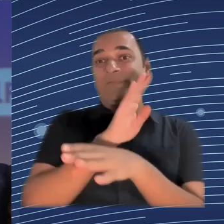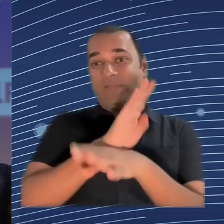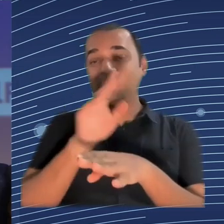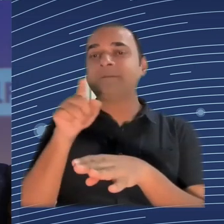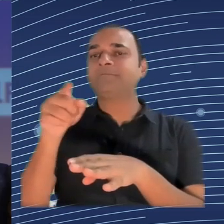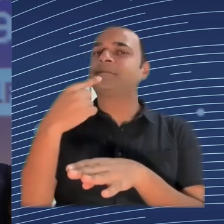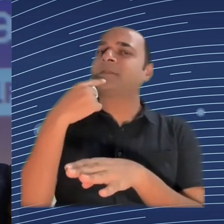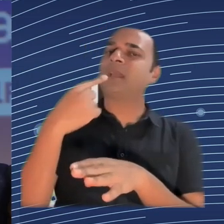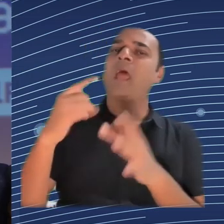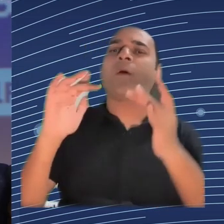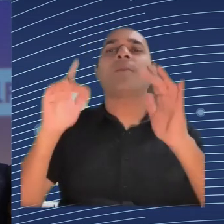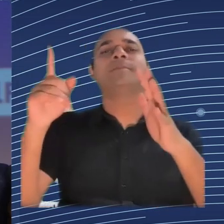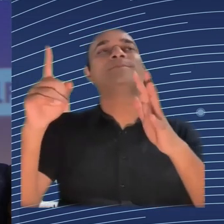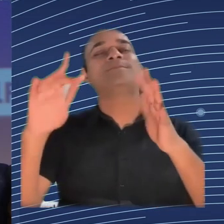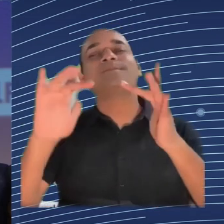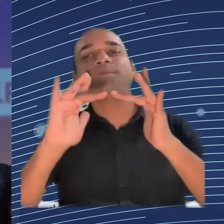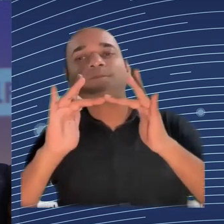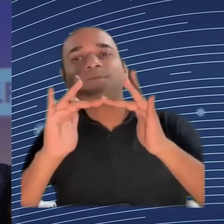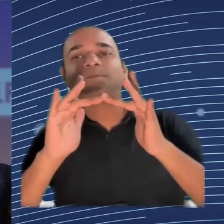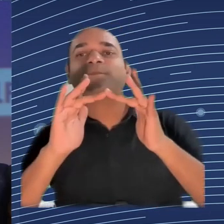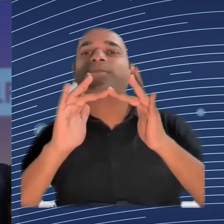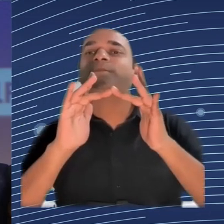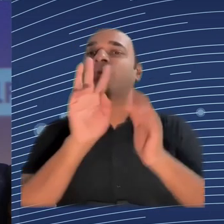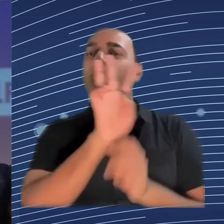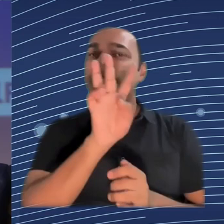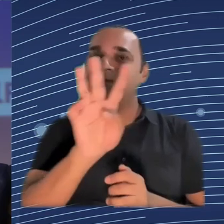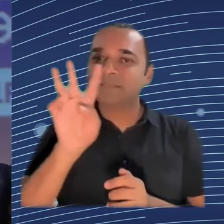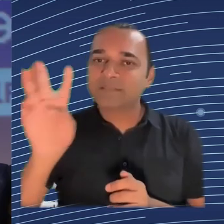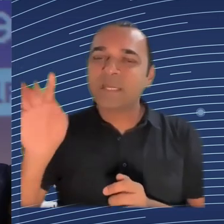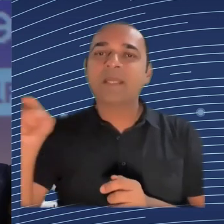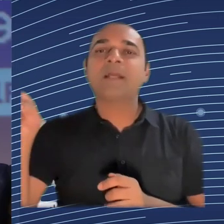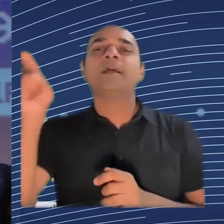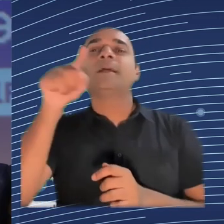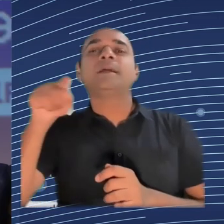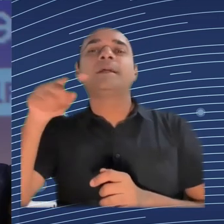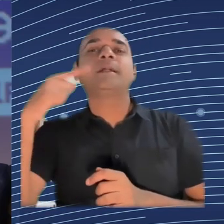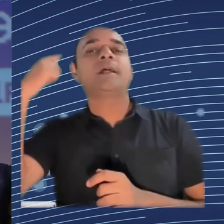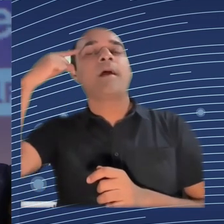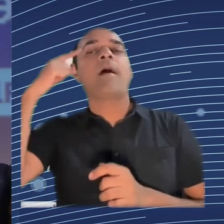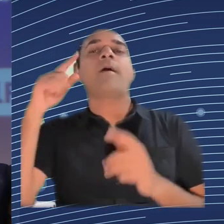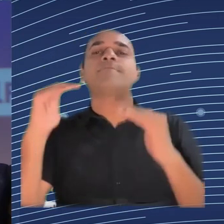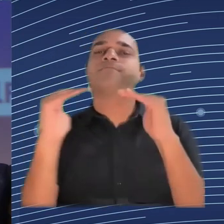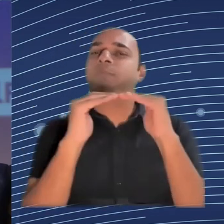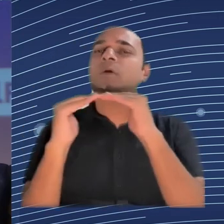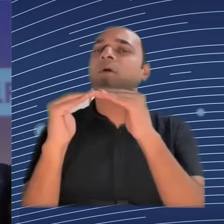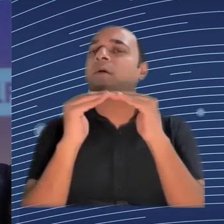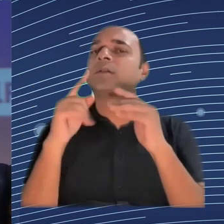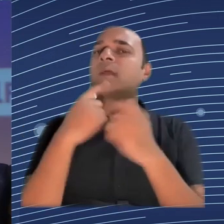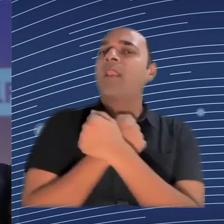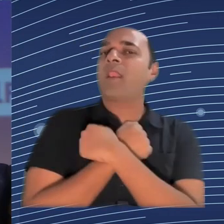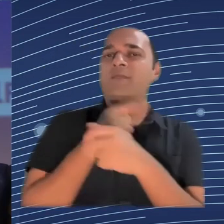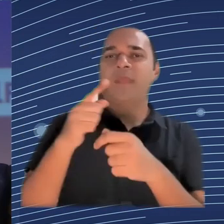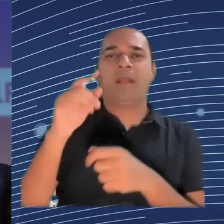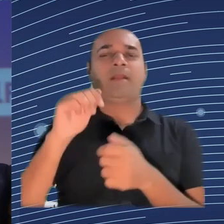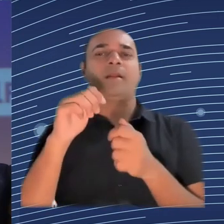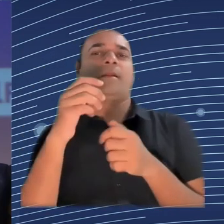measure anything about fairness, the chances that they're doing anything about it are really small. Also, if they do measure,